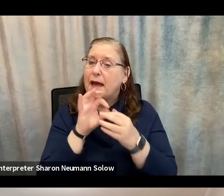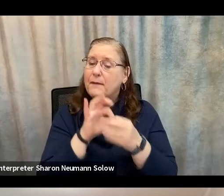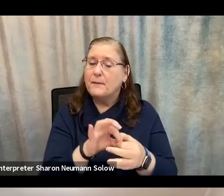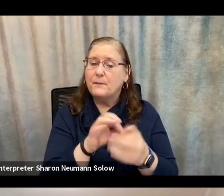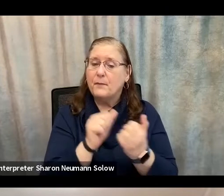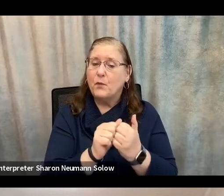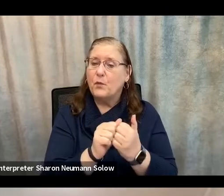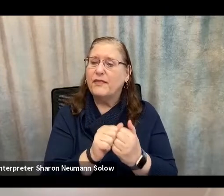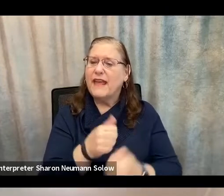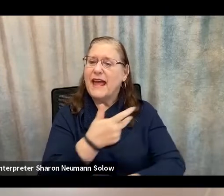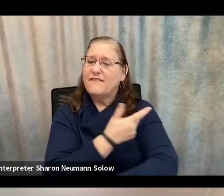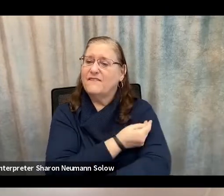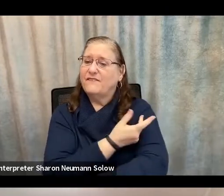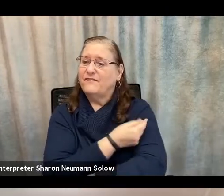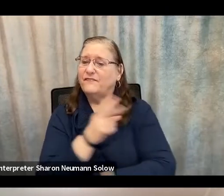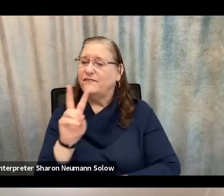vaccines,